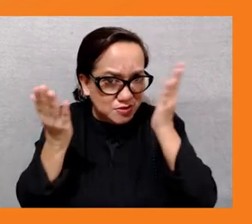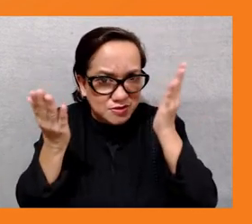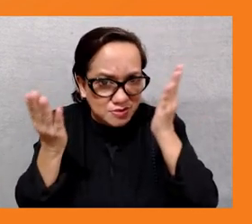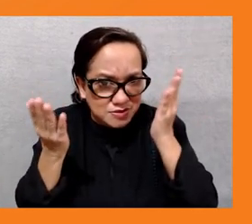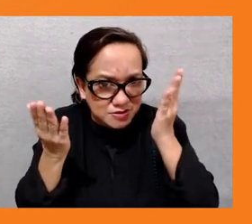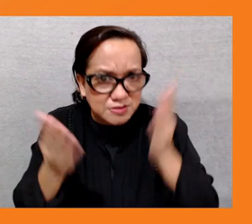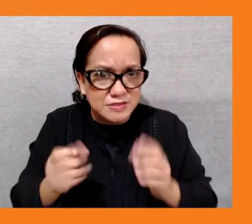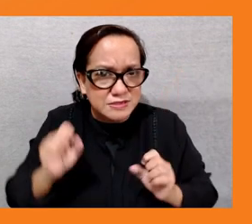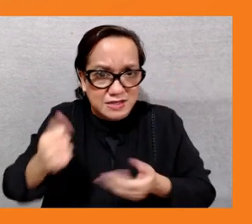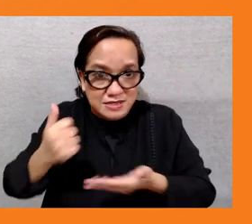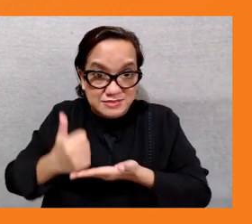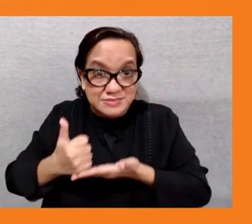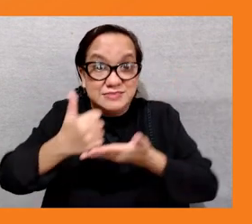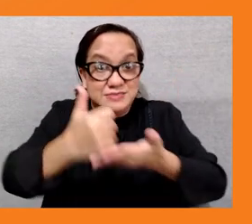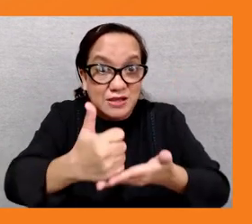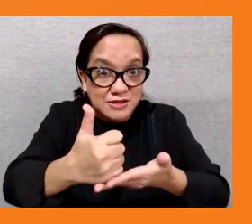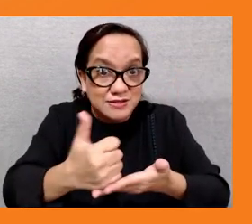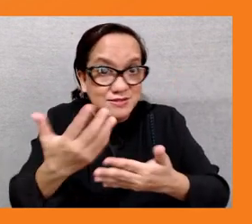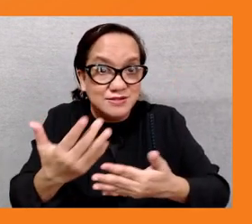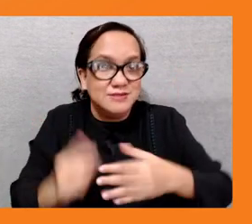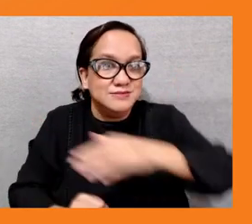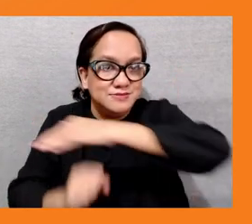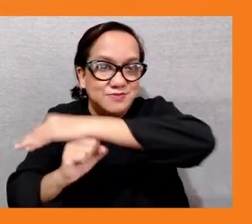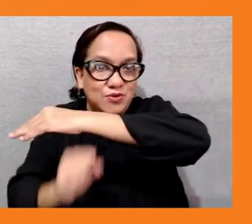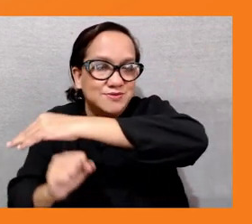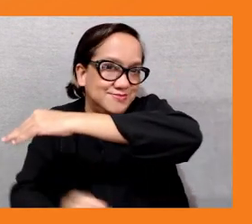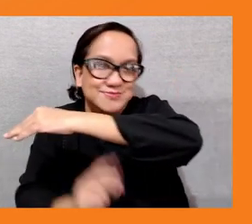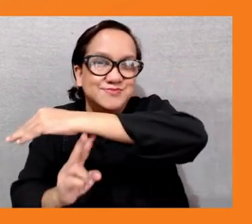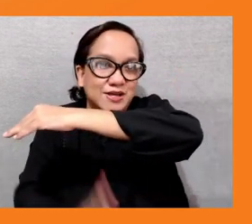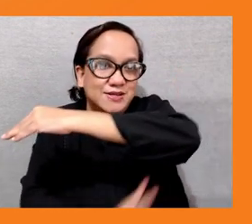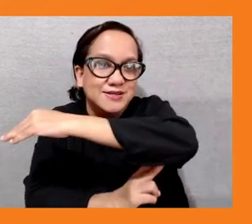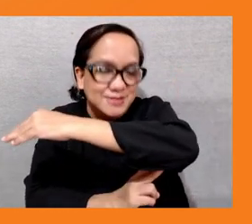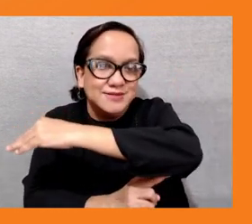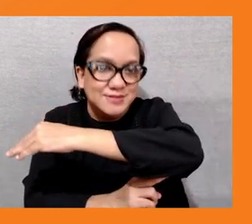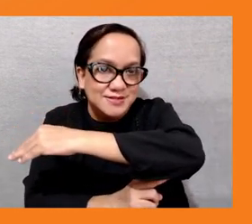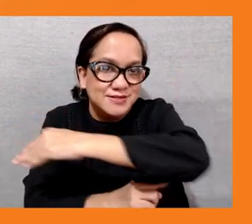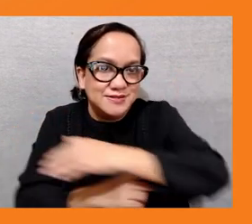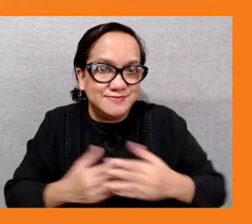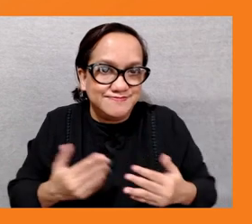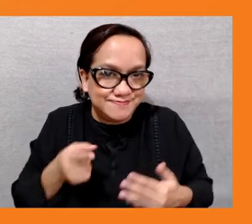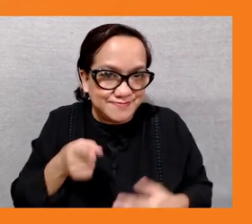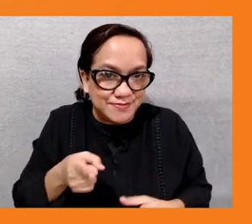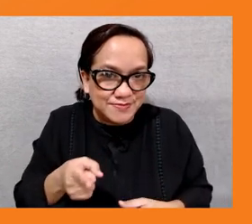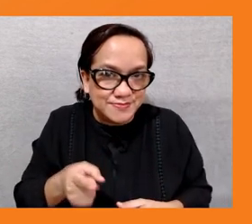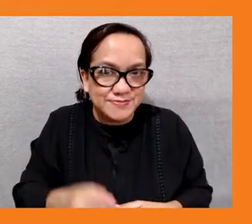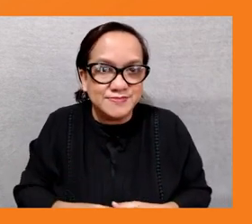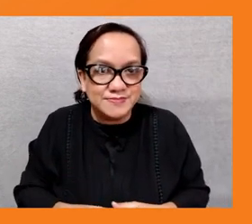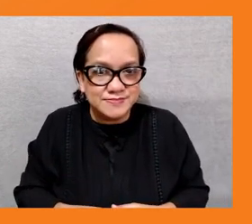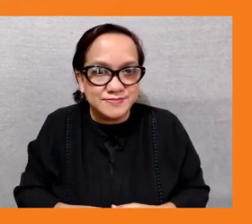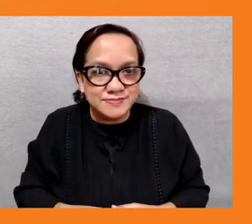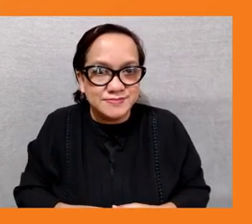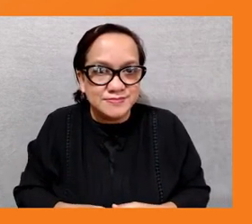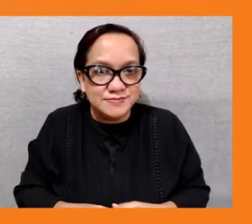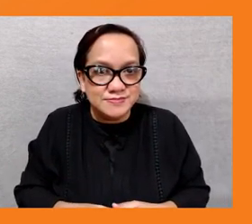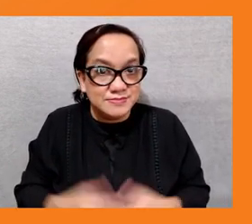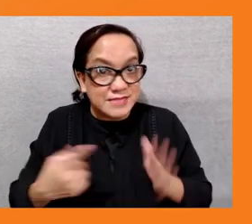regulatory changes will also play a central role whether it's in terms of green building codes or fishing regulations